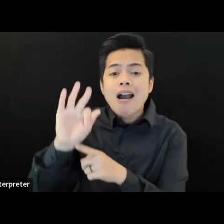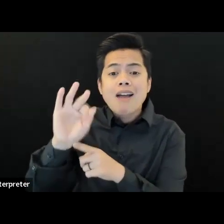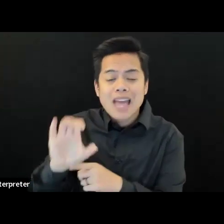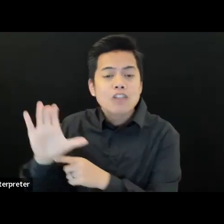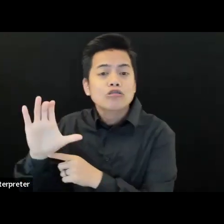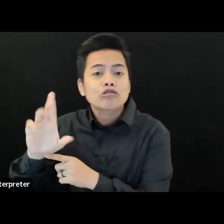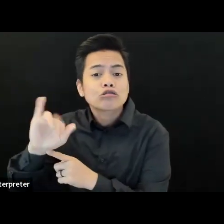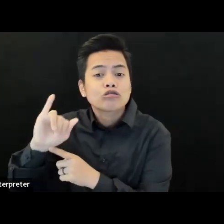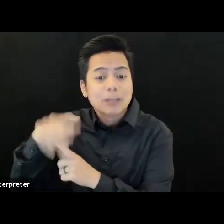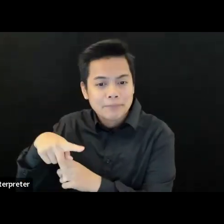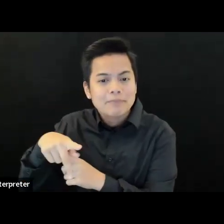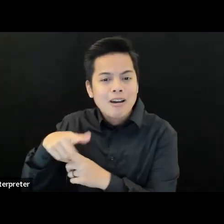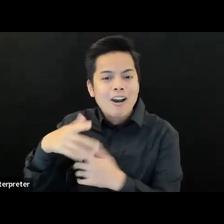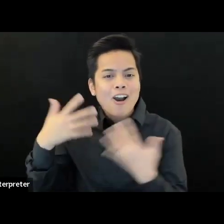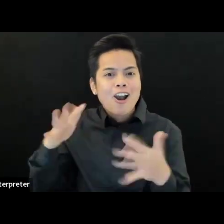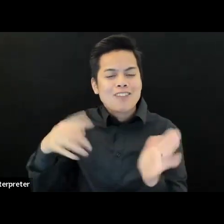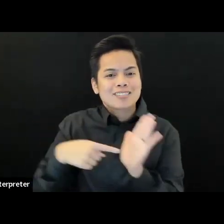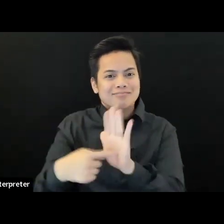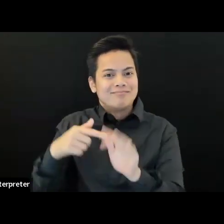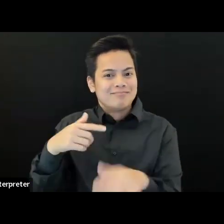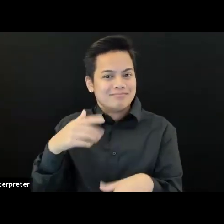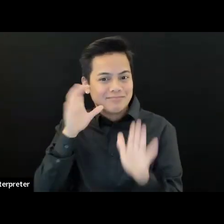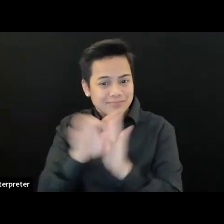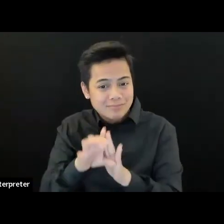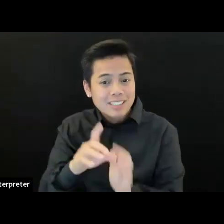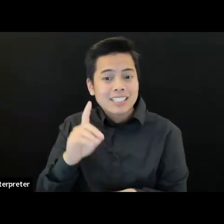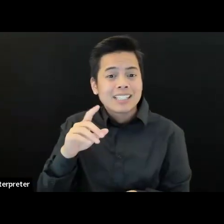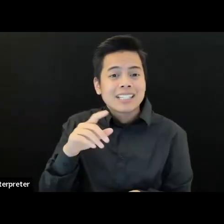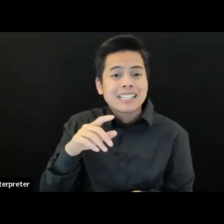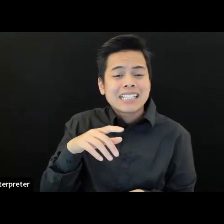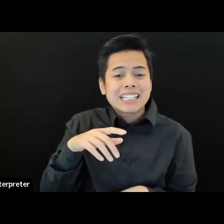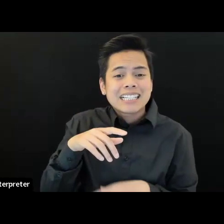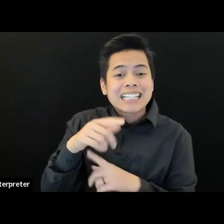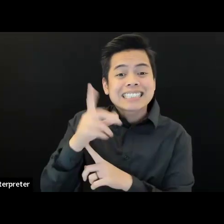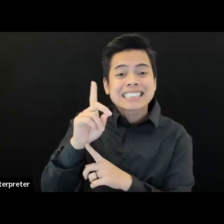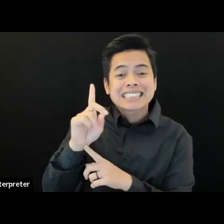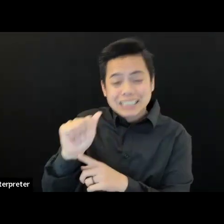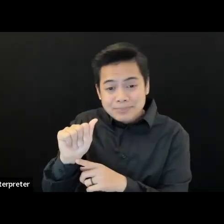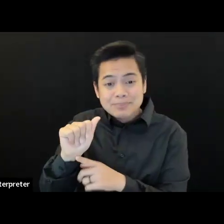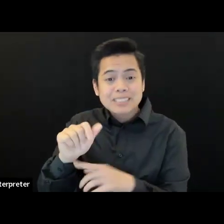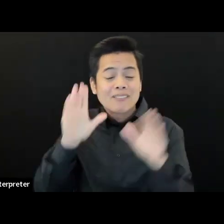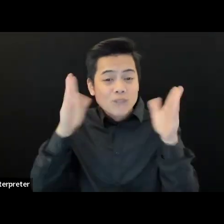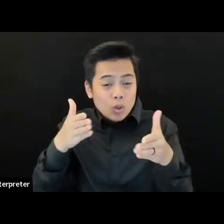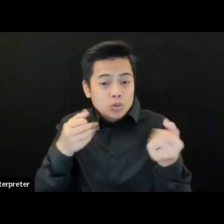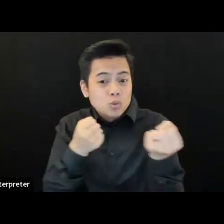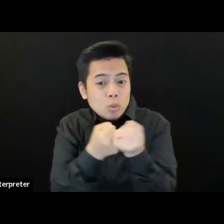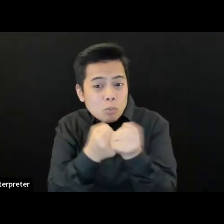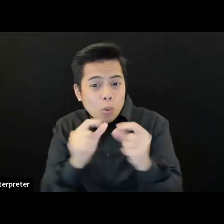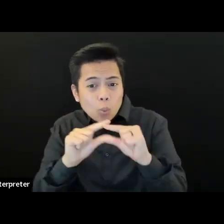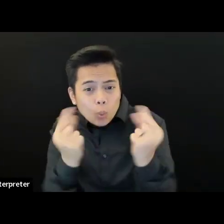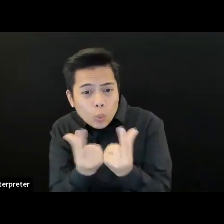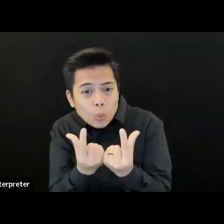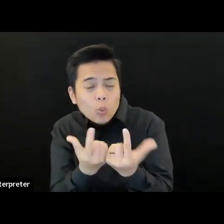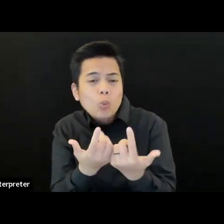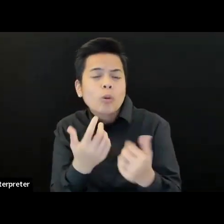support groups and affinity groups. For example, disabled women vets, queer speed or